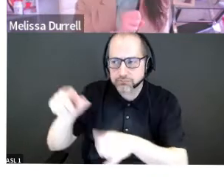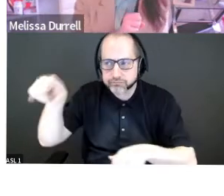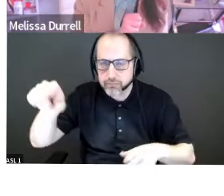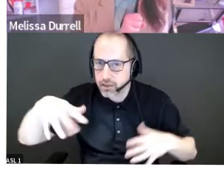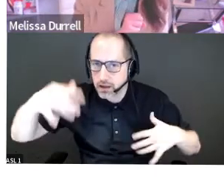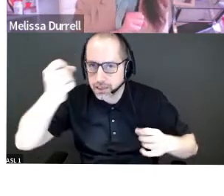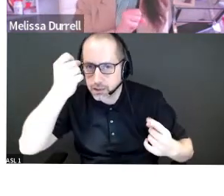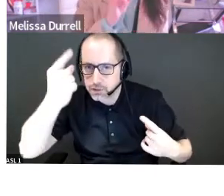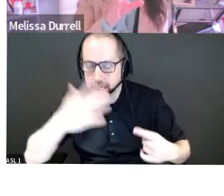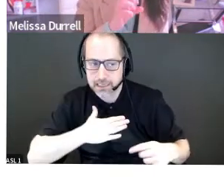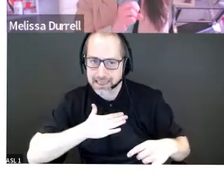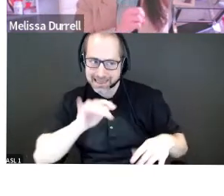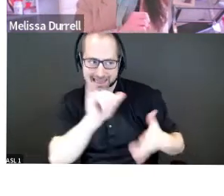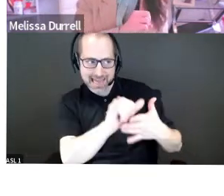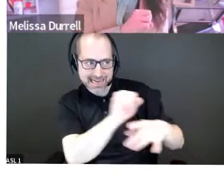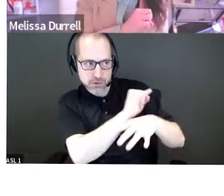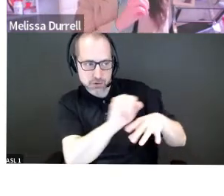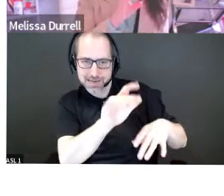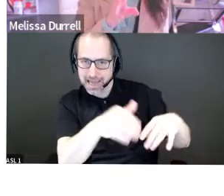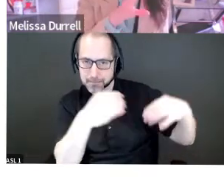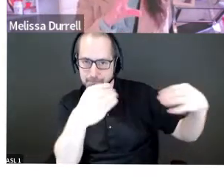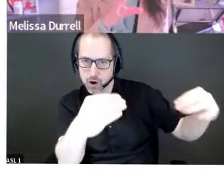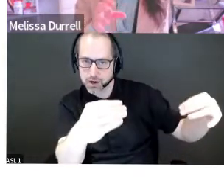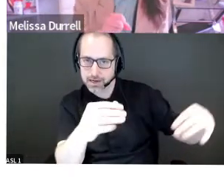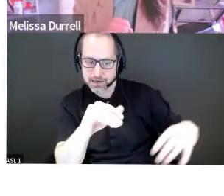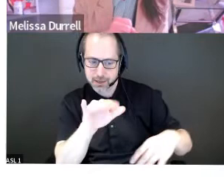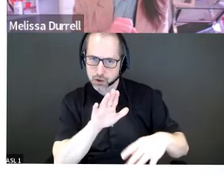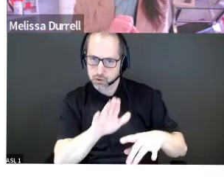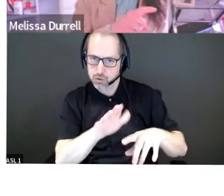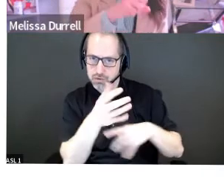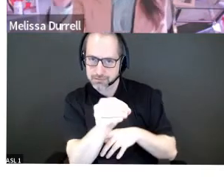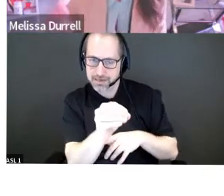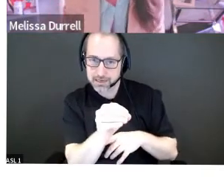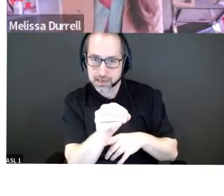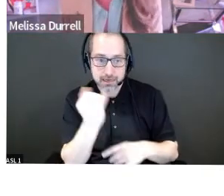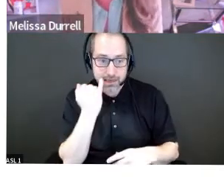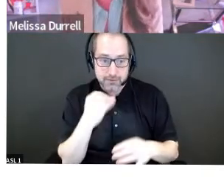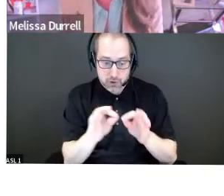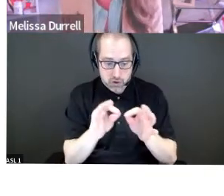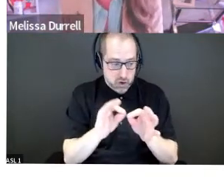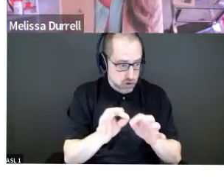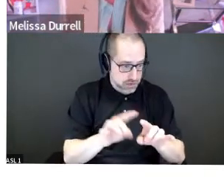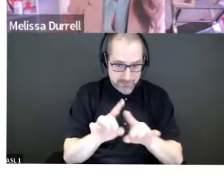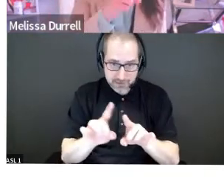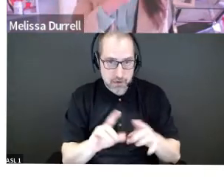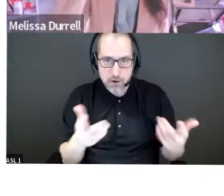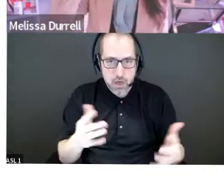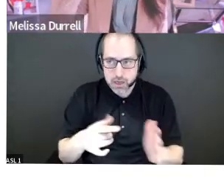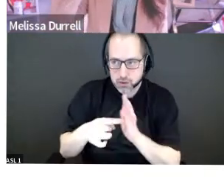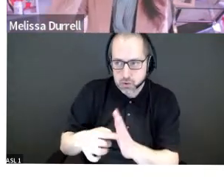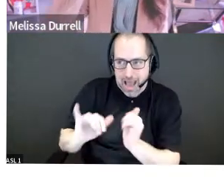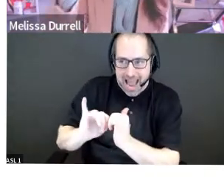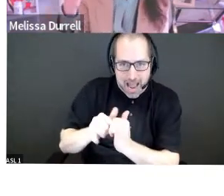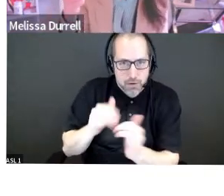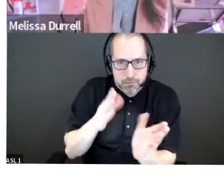the nuances to your industry yet the market. Uh, and you know, if you're differentiating on costs, I haven't even seen how you're going to make money yet. So I